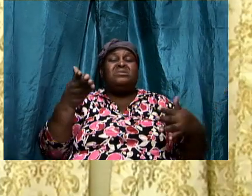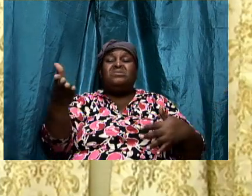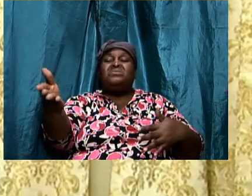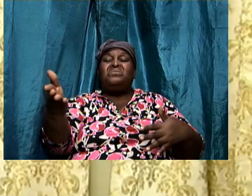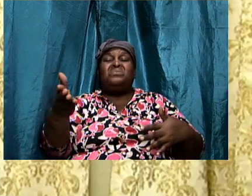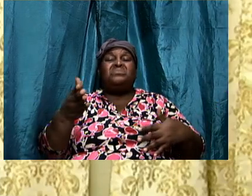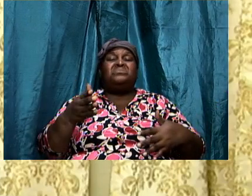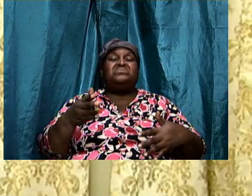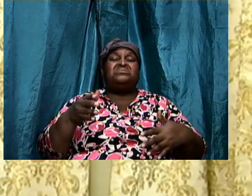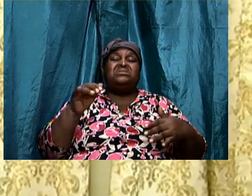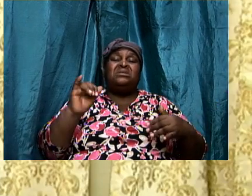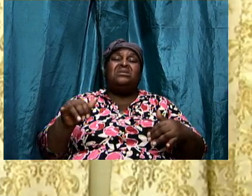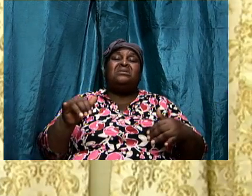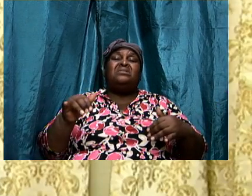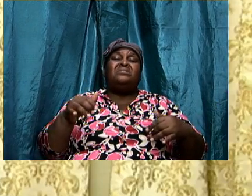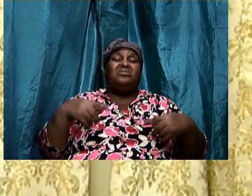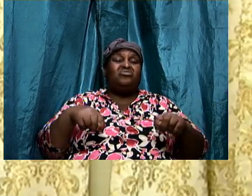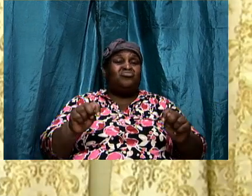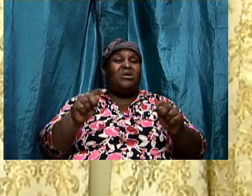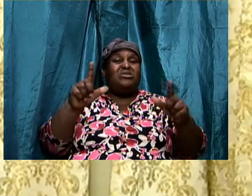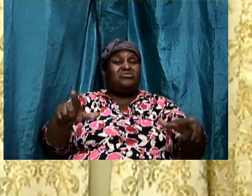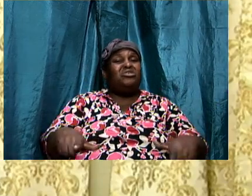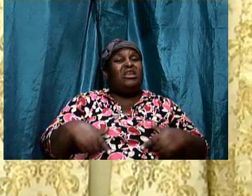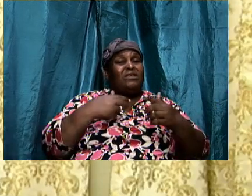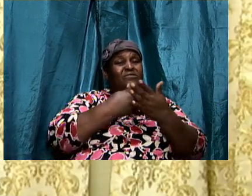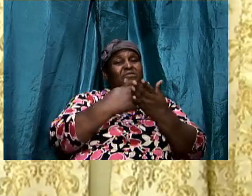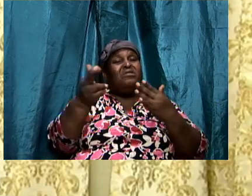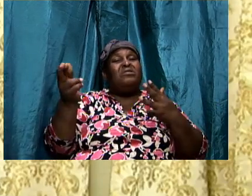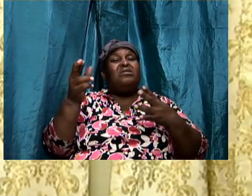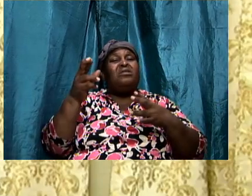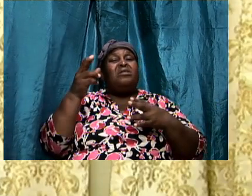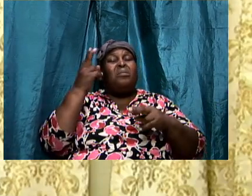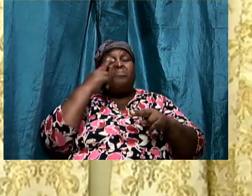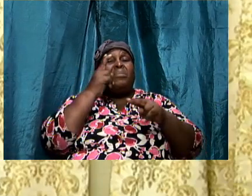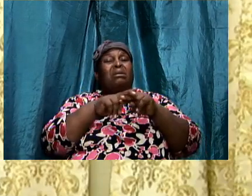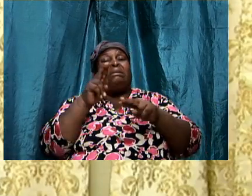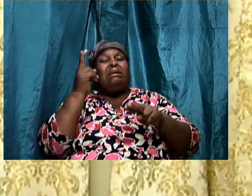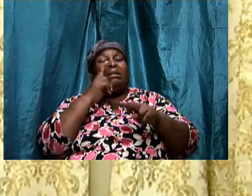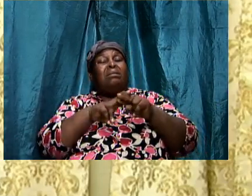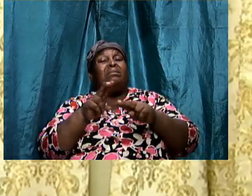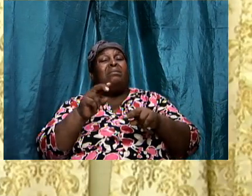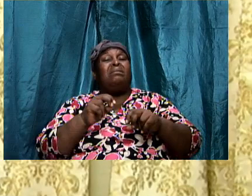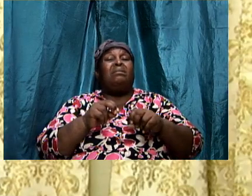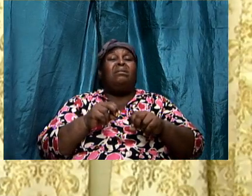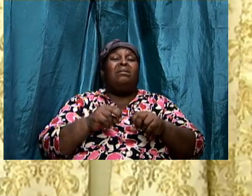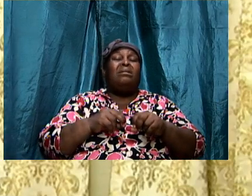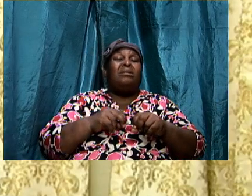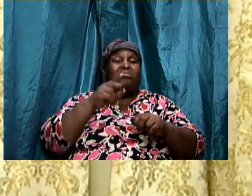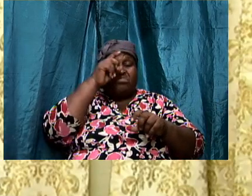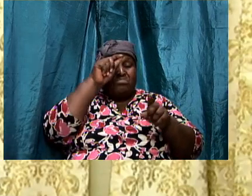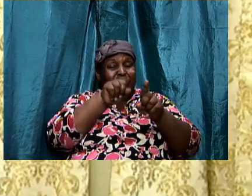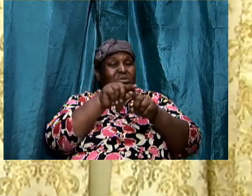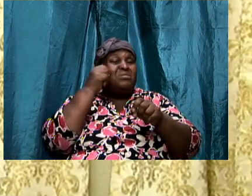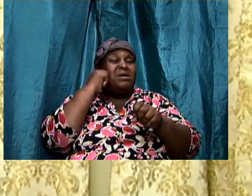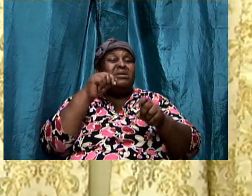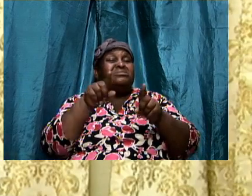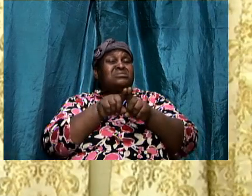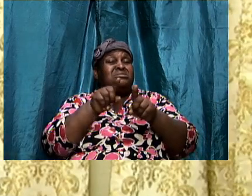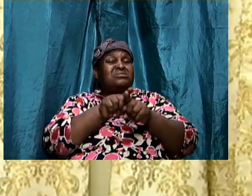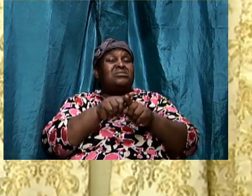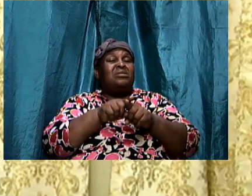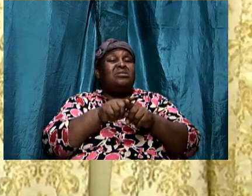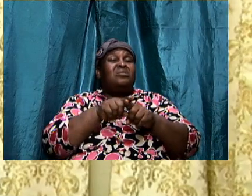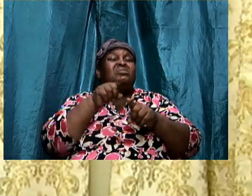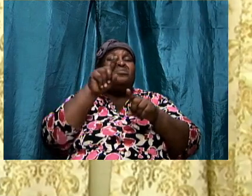mocking you calling your holy holy calling our brothers and sisters you're going like you're too righteous you're going like